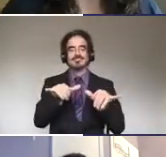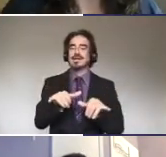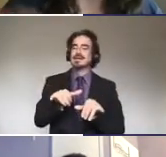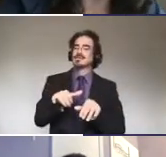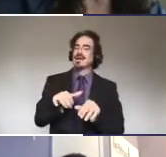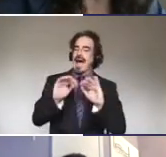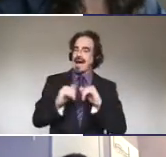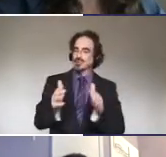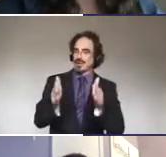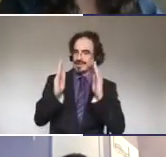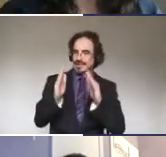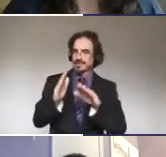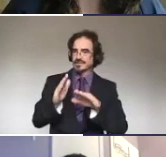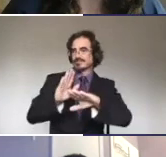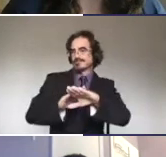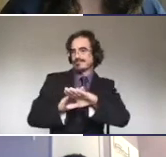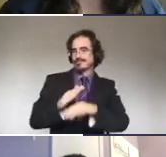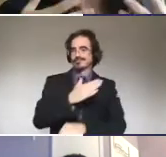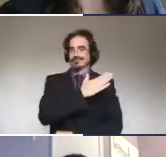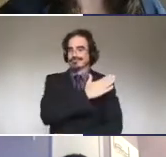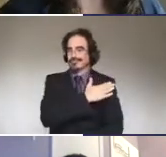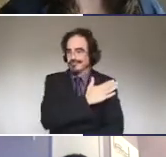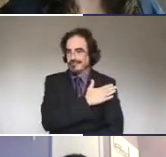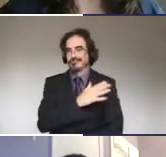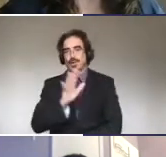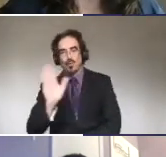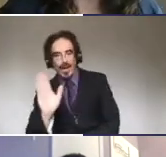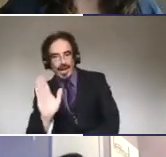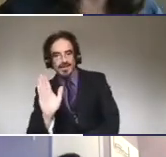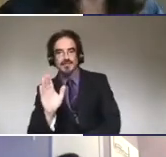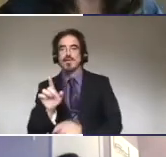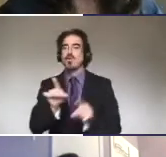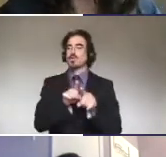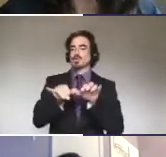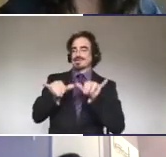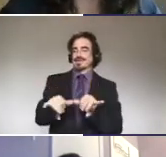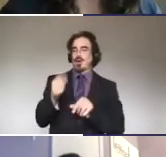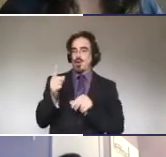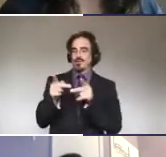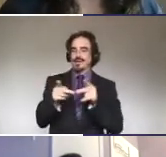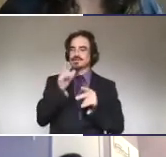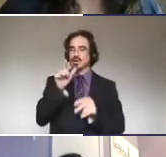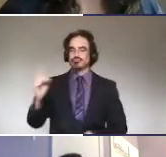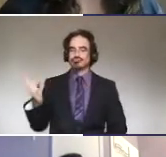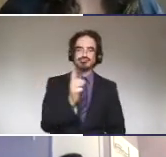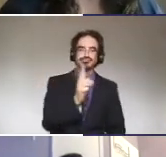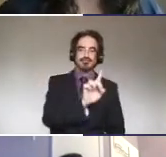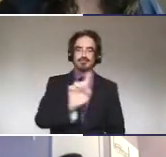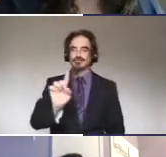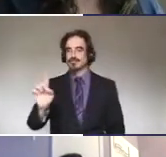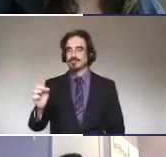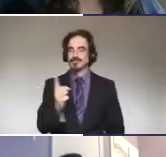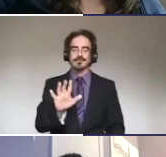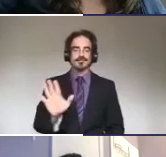on the shoulder or wave to get their attention and stay in one spot. Don't walk around. Be aware,